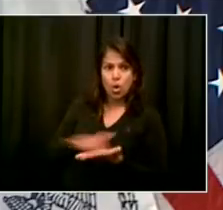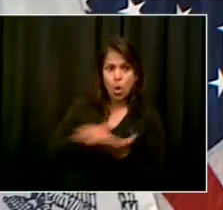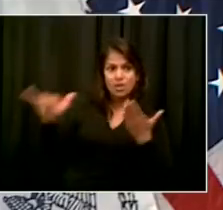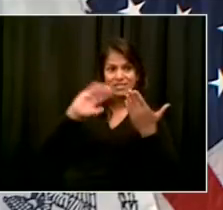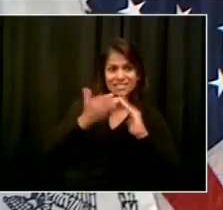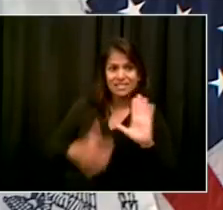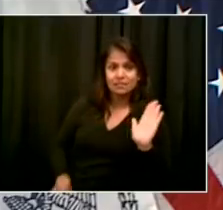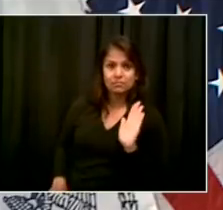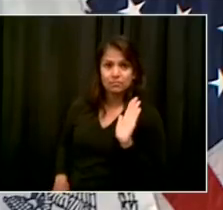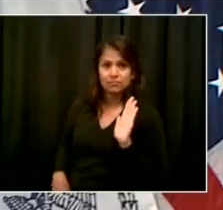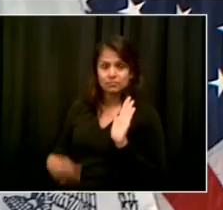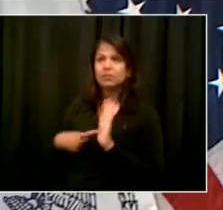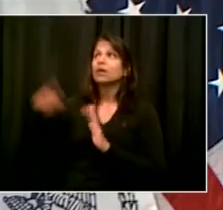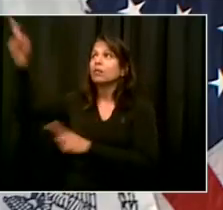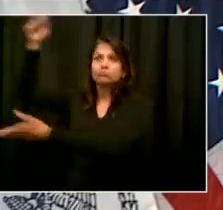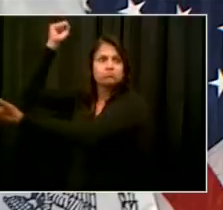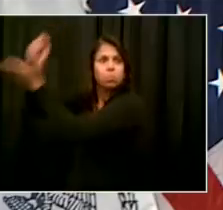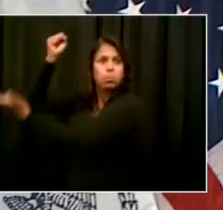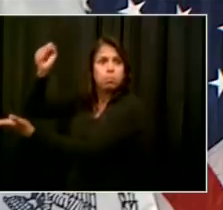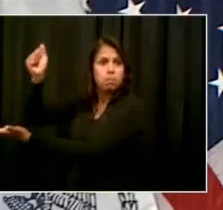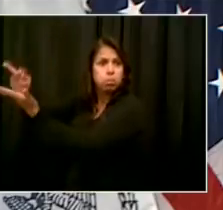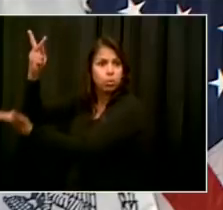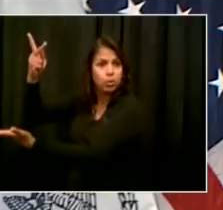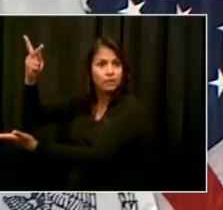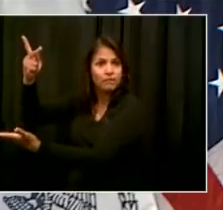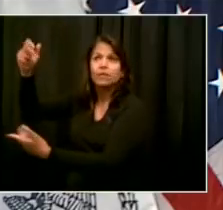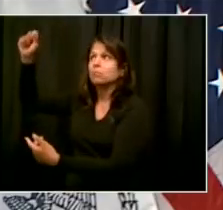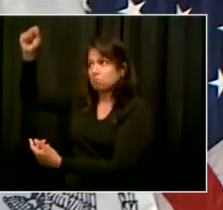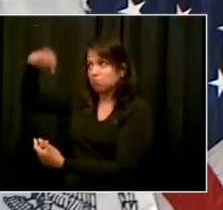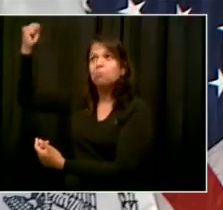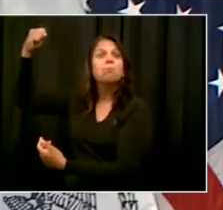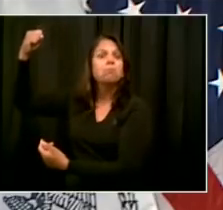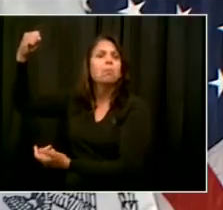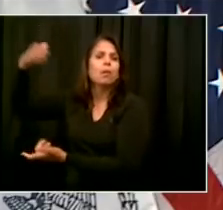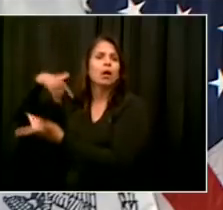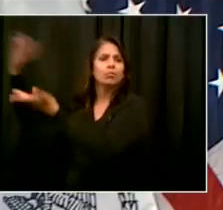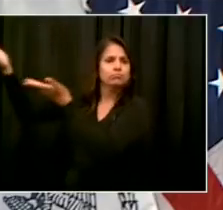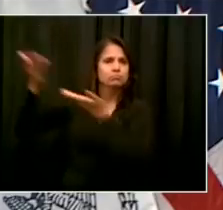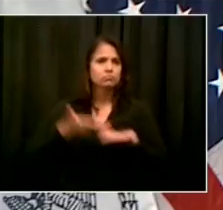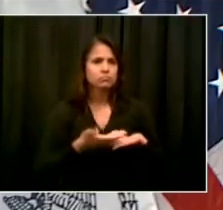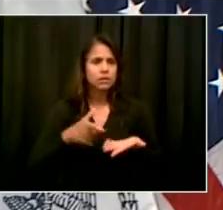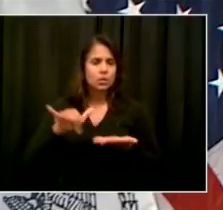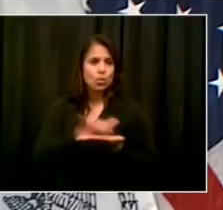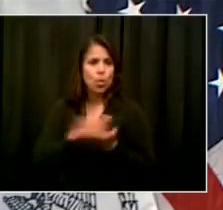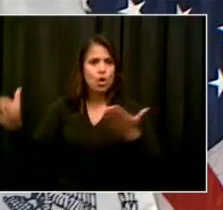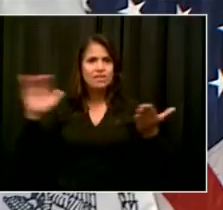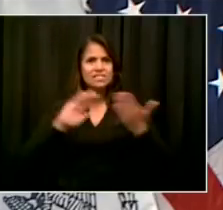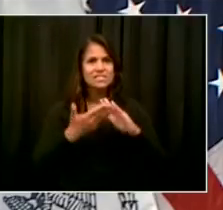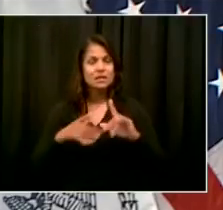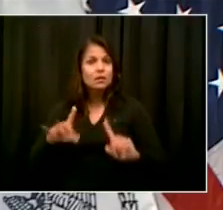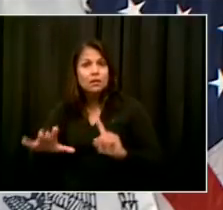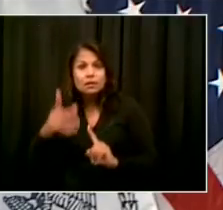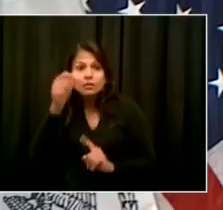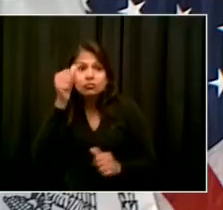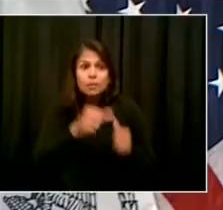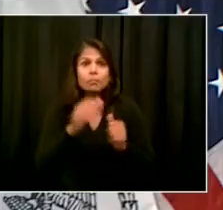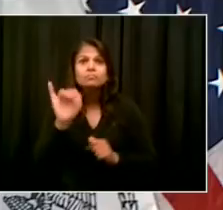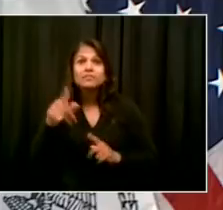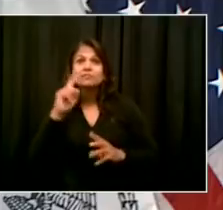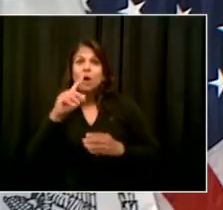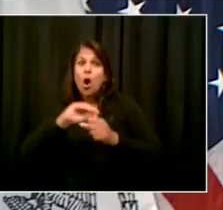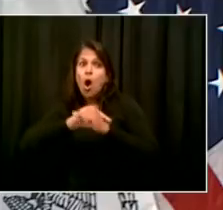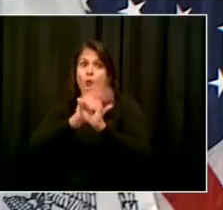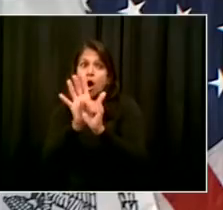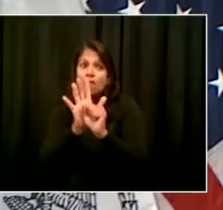time, and one of the central concerns the state had was to make sure that we weren't dealing with a worse situation of disease. Thank God we're dealing with a better